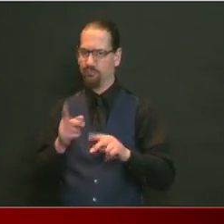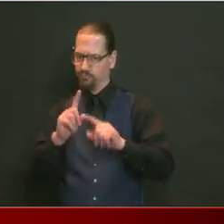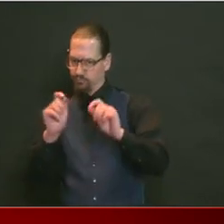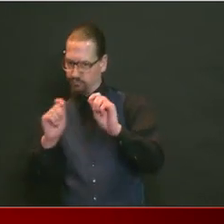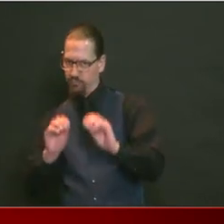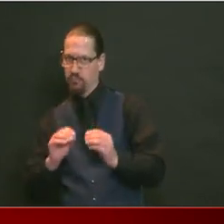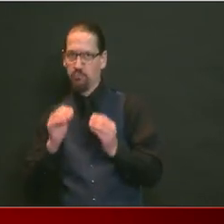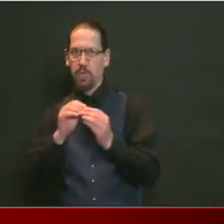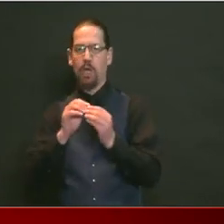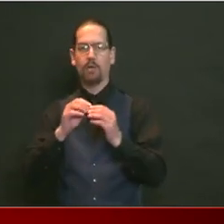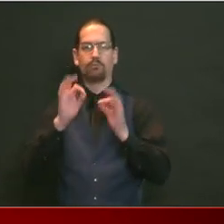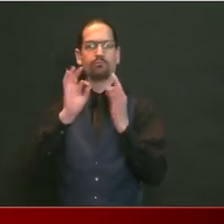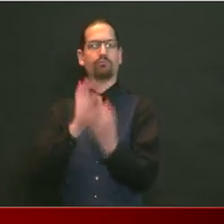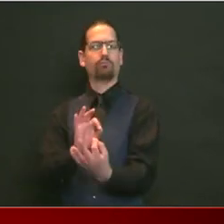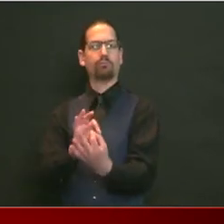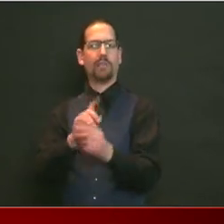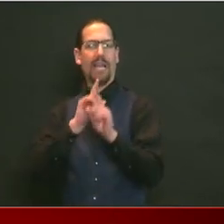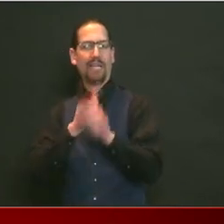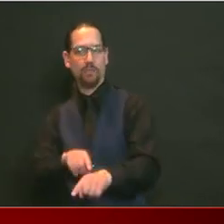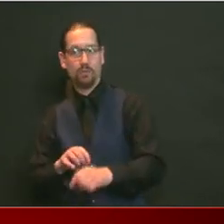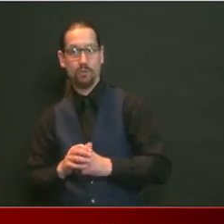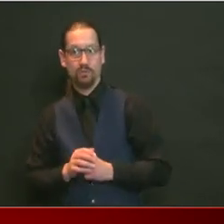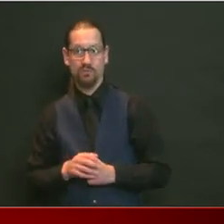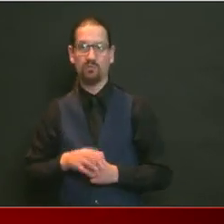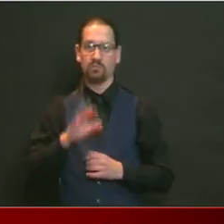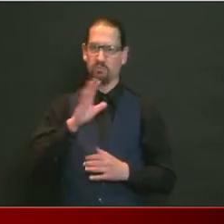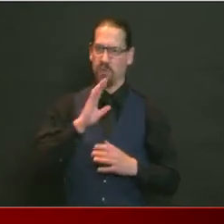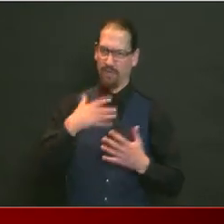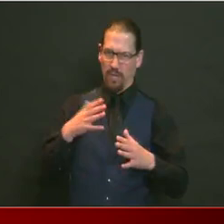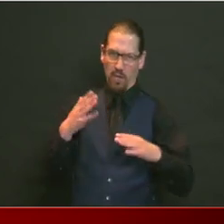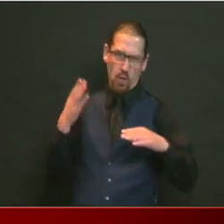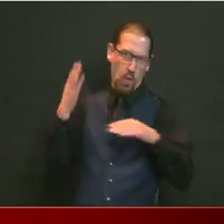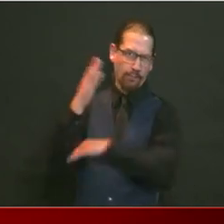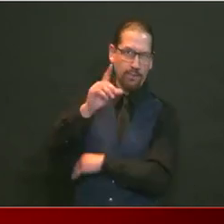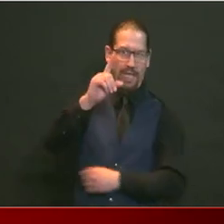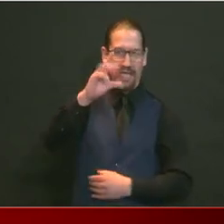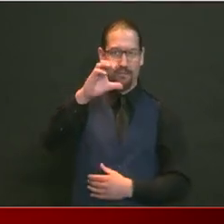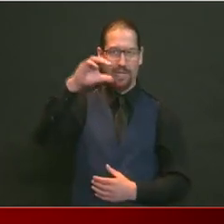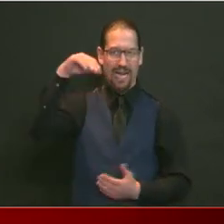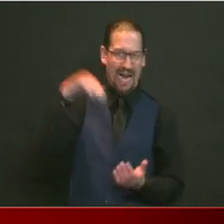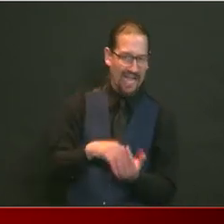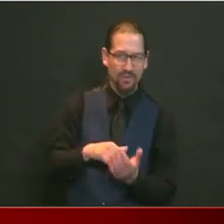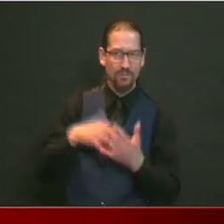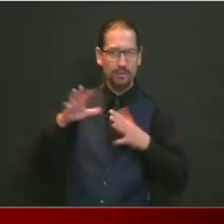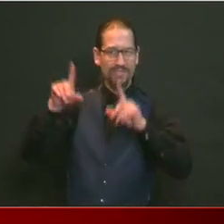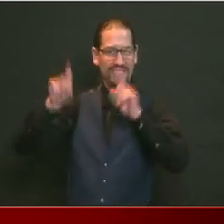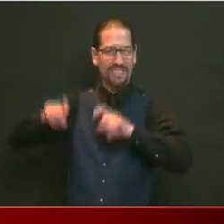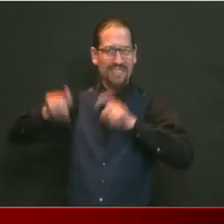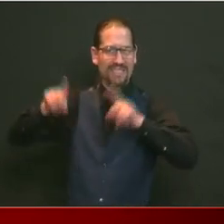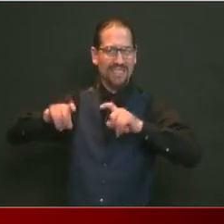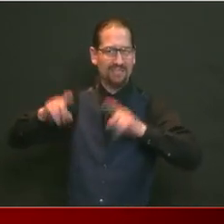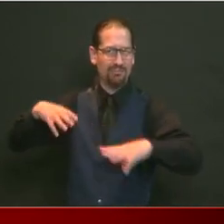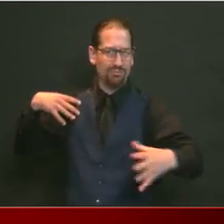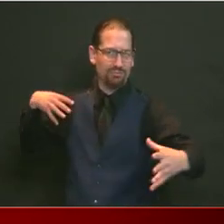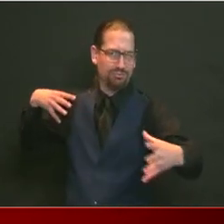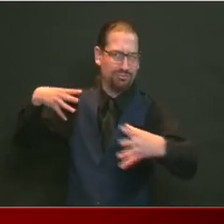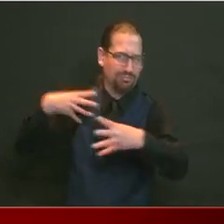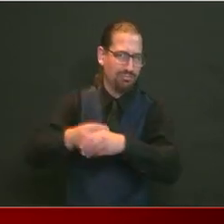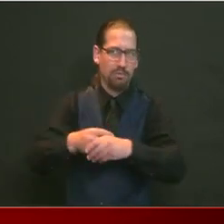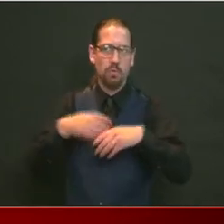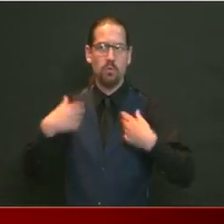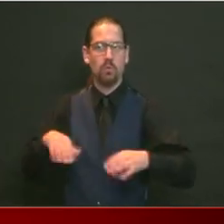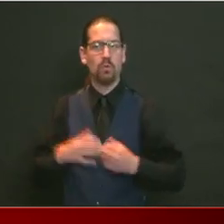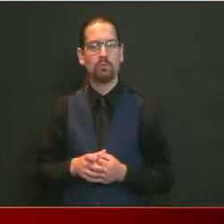tested well over 100,000 people, and we have the tens of thousands of cases that we have,